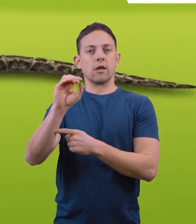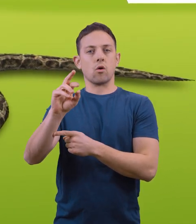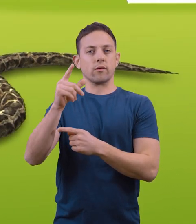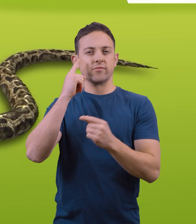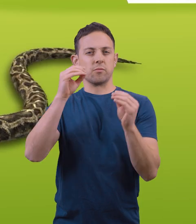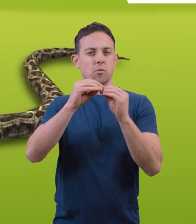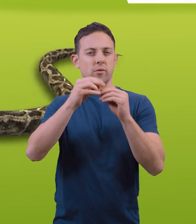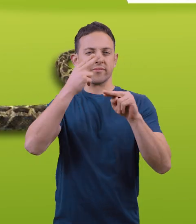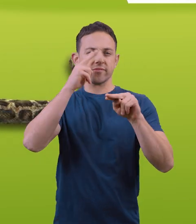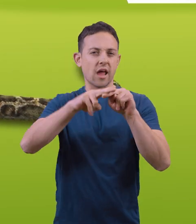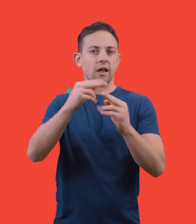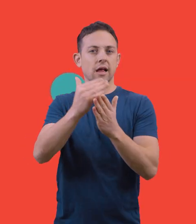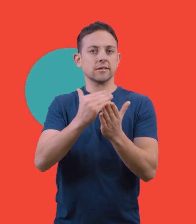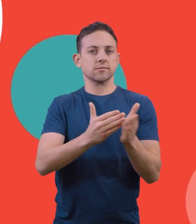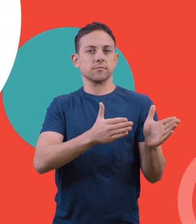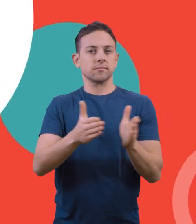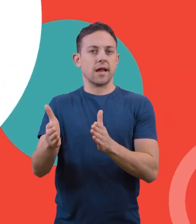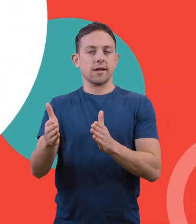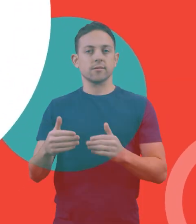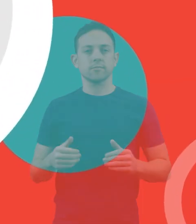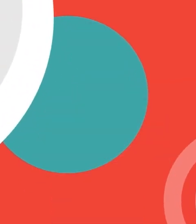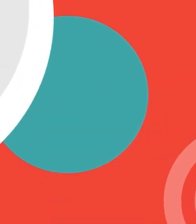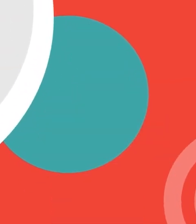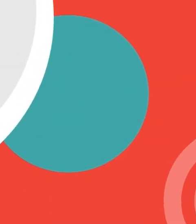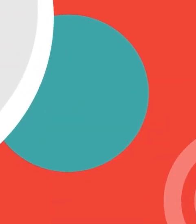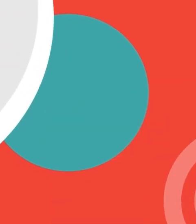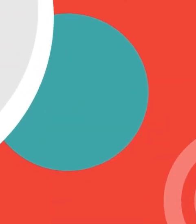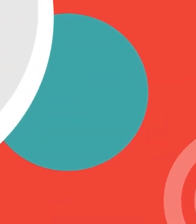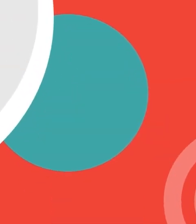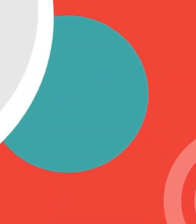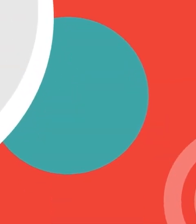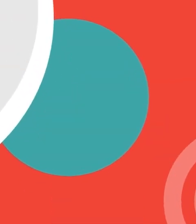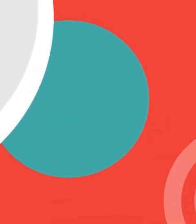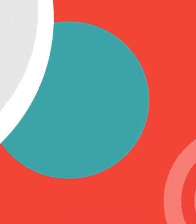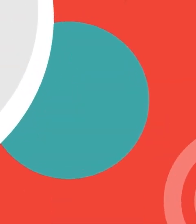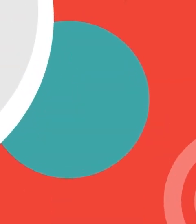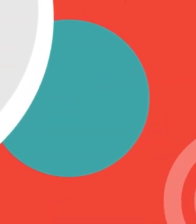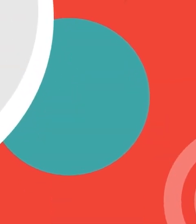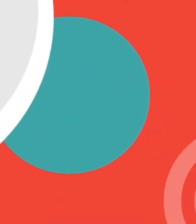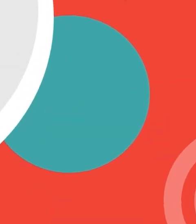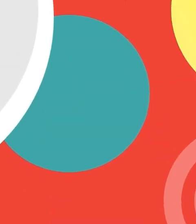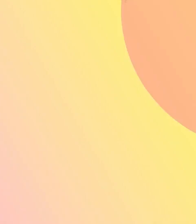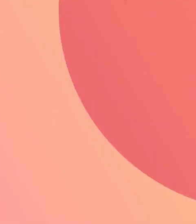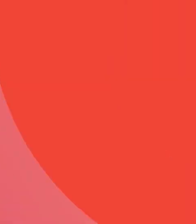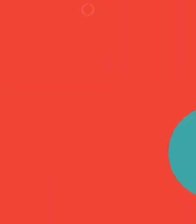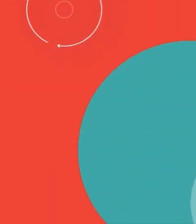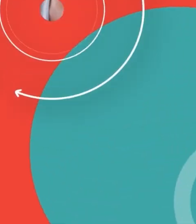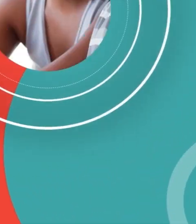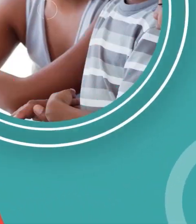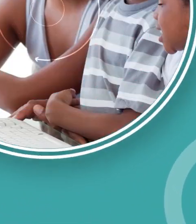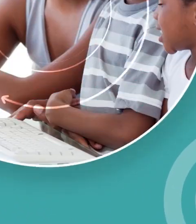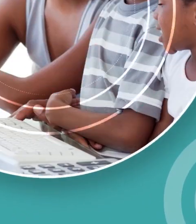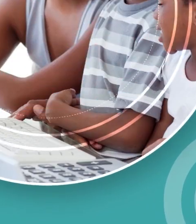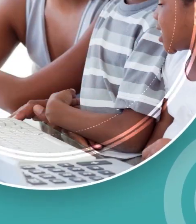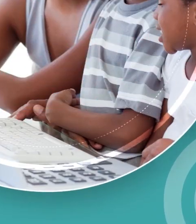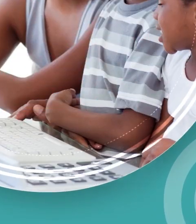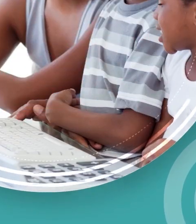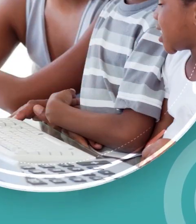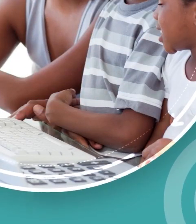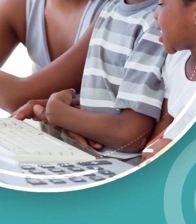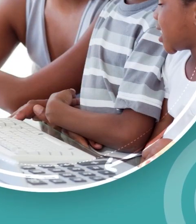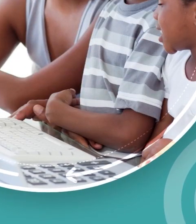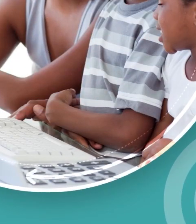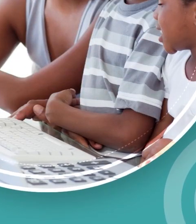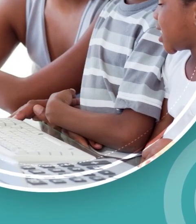more fun lesson plans. Hope you had fun learning with us. Visit us at LearnBrite.org